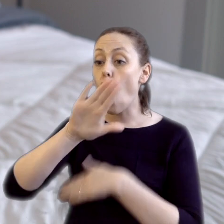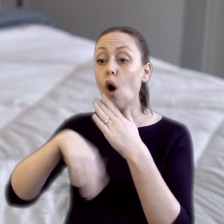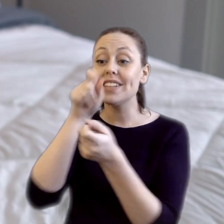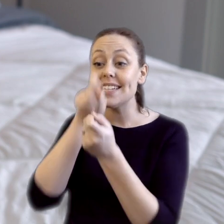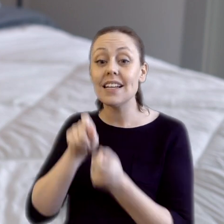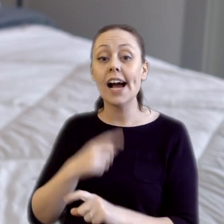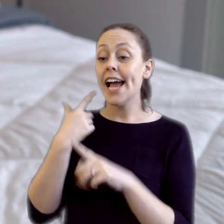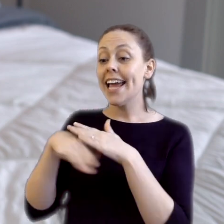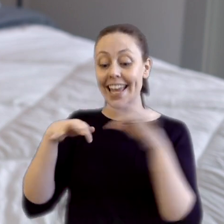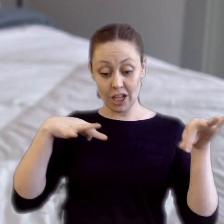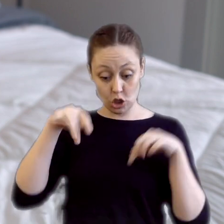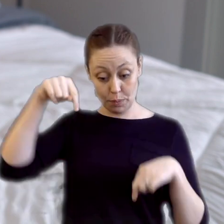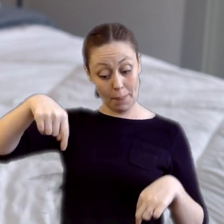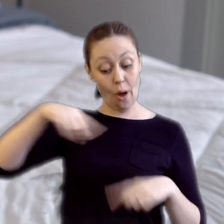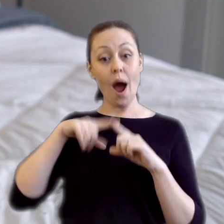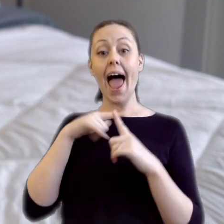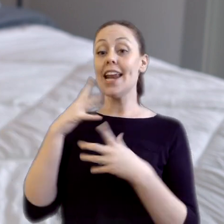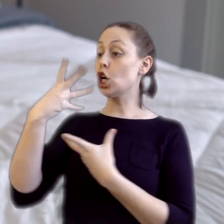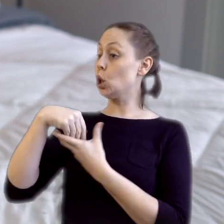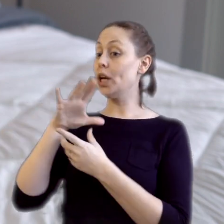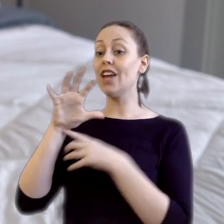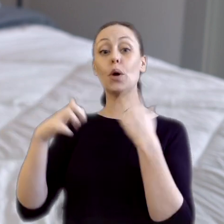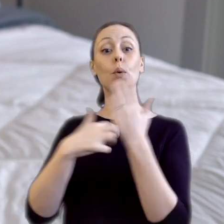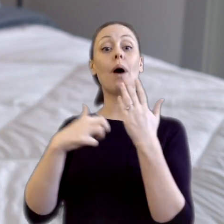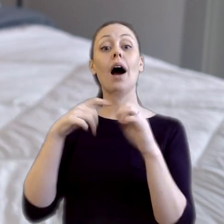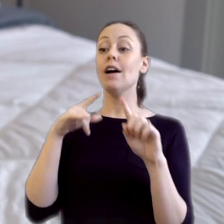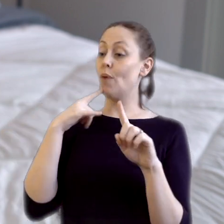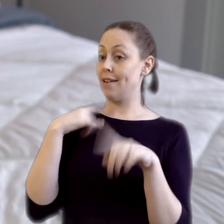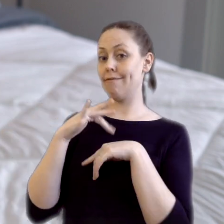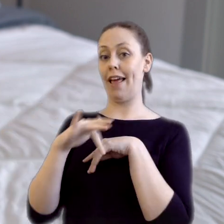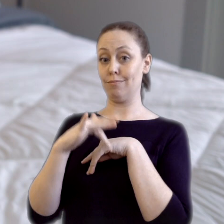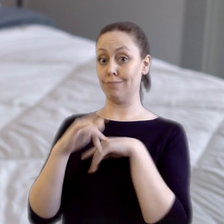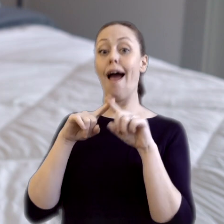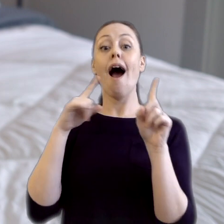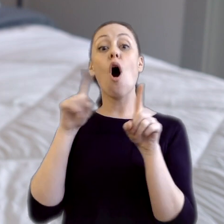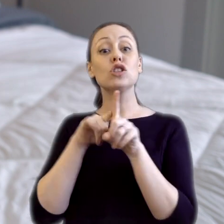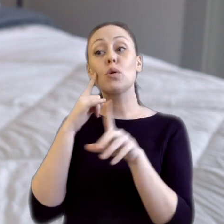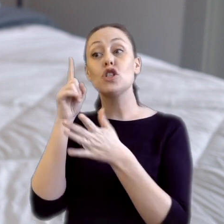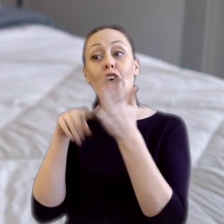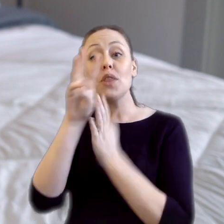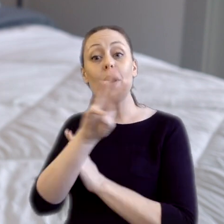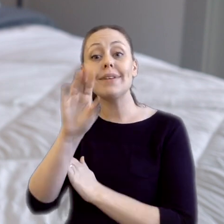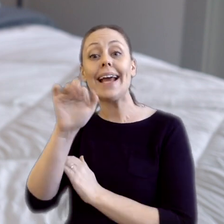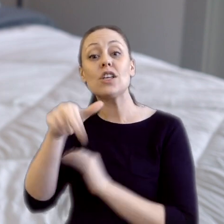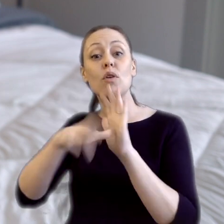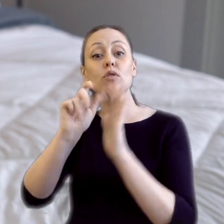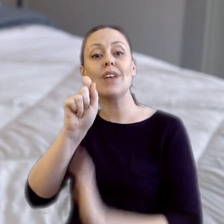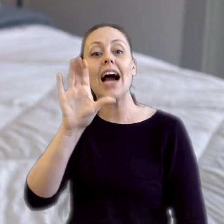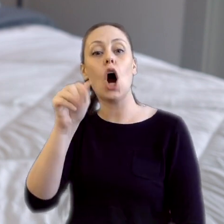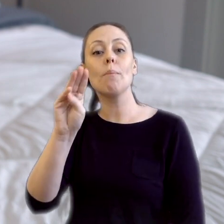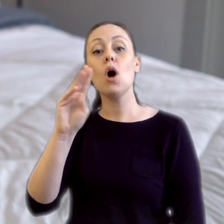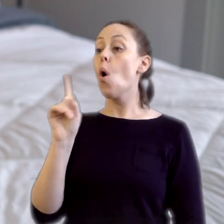details in the description below, including a coupon where available. You can also go on our website, aslreviews